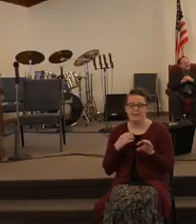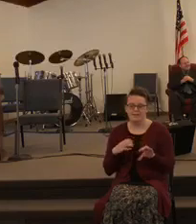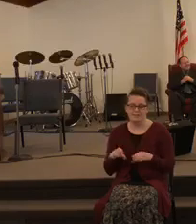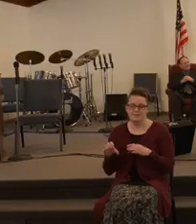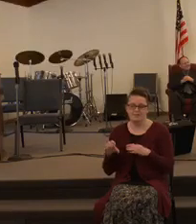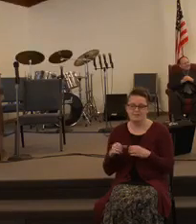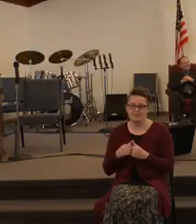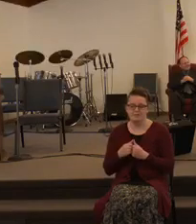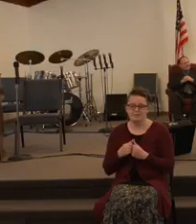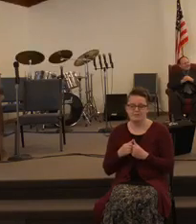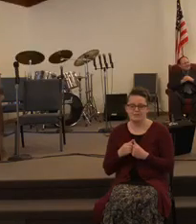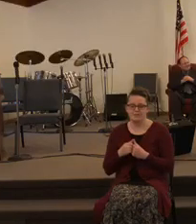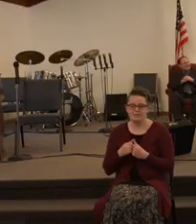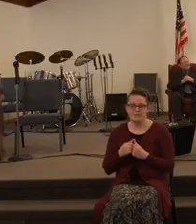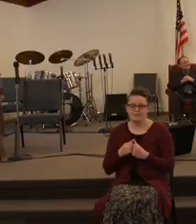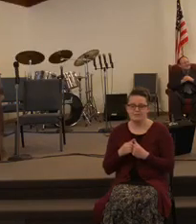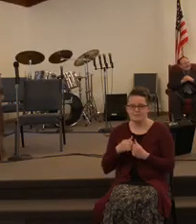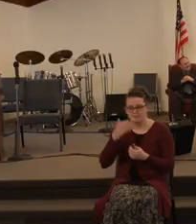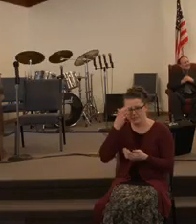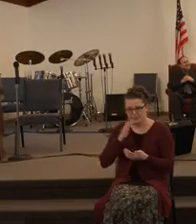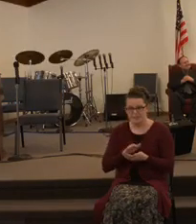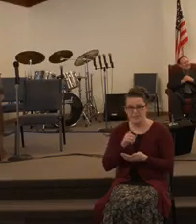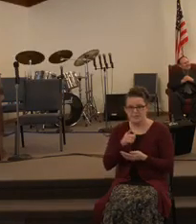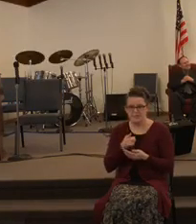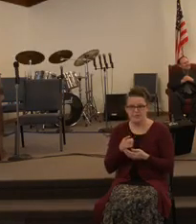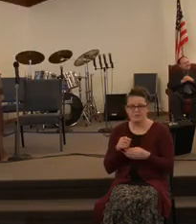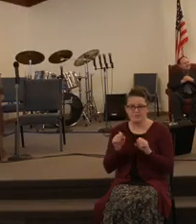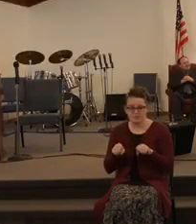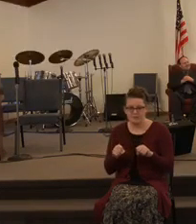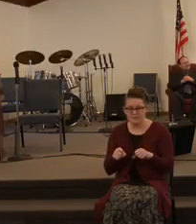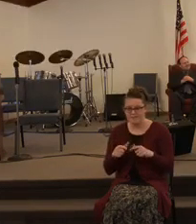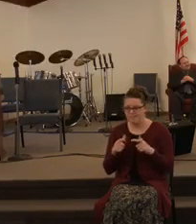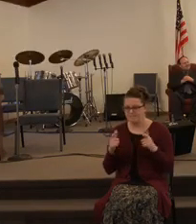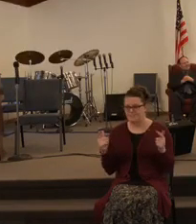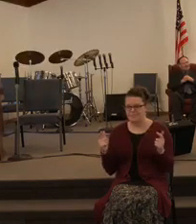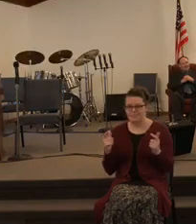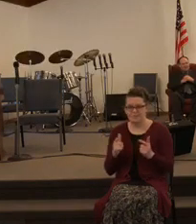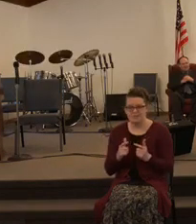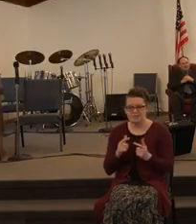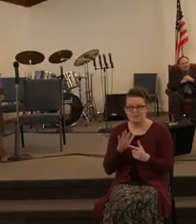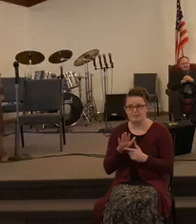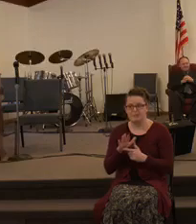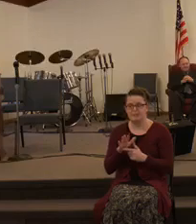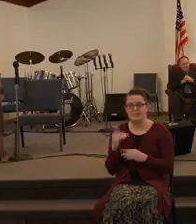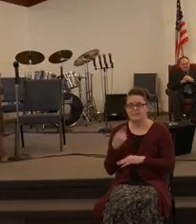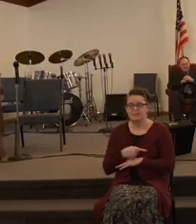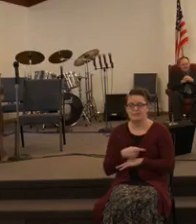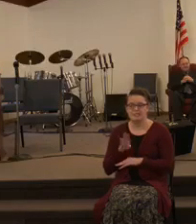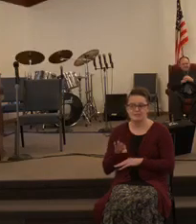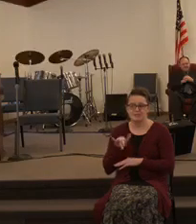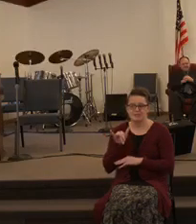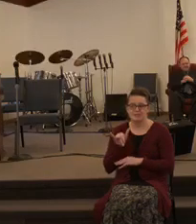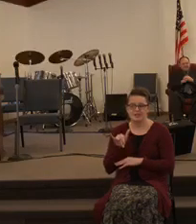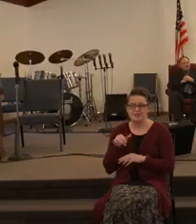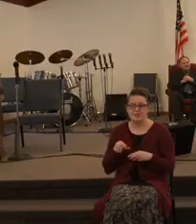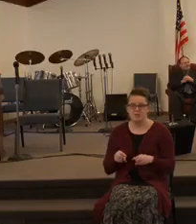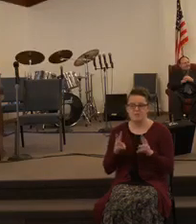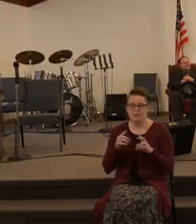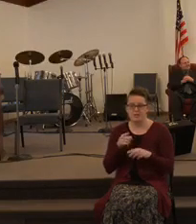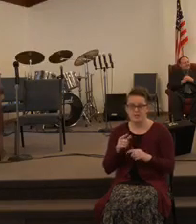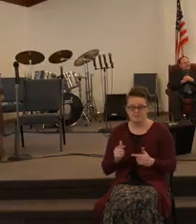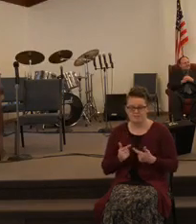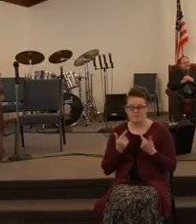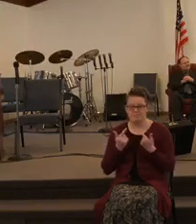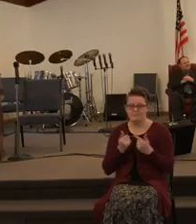can lengthen and shorten your days by the type of life you live. Right. Amen. You know, let's